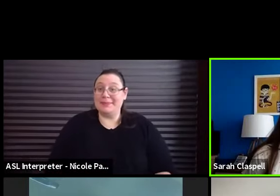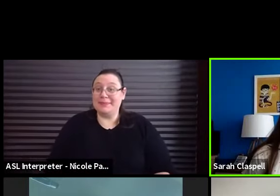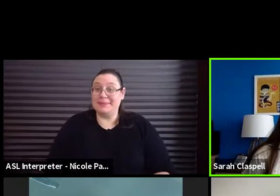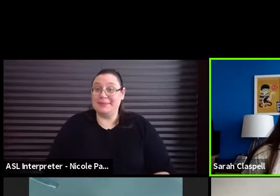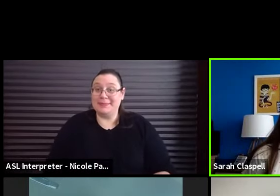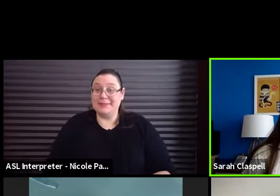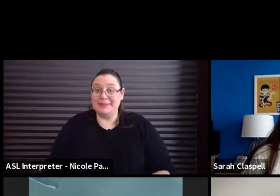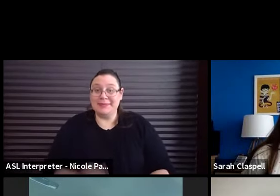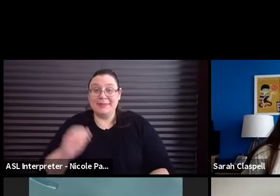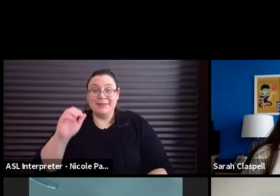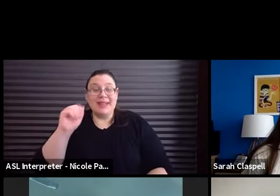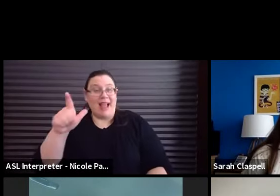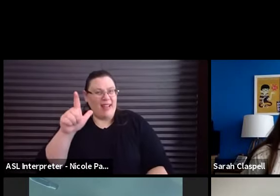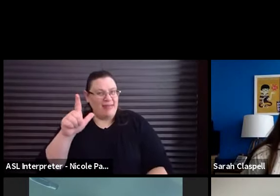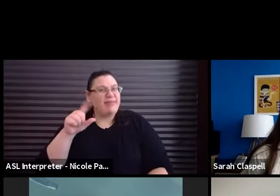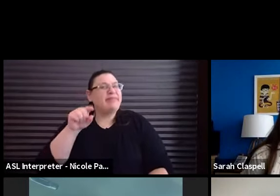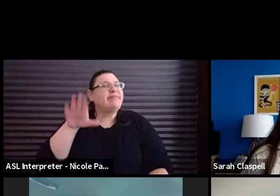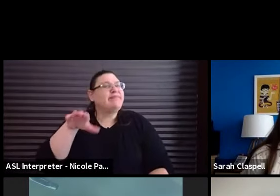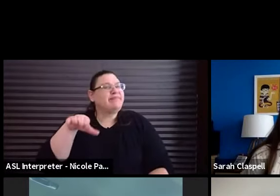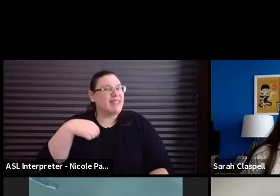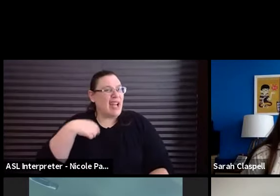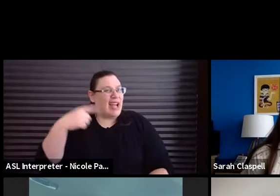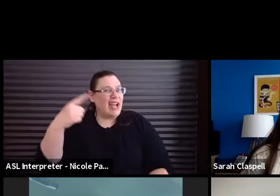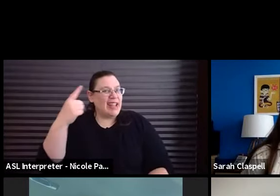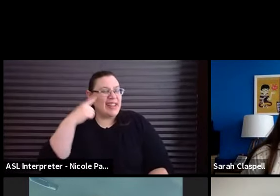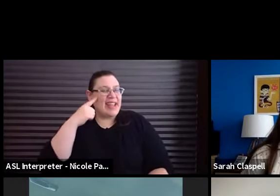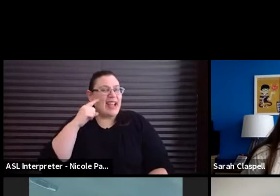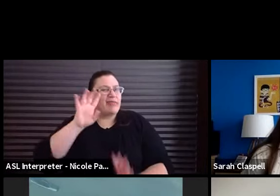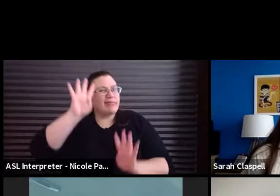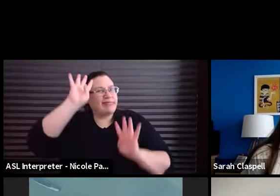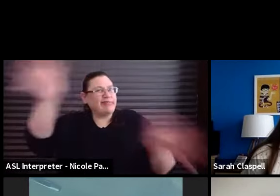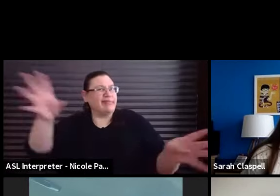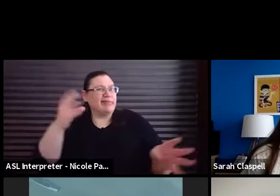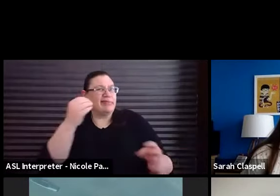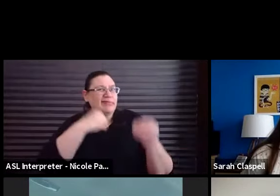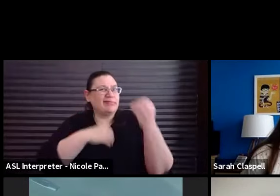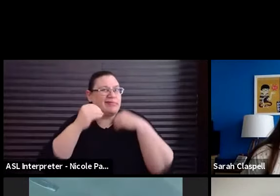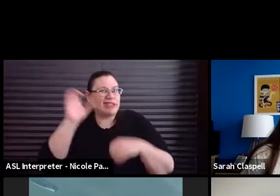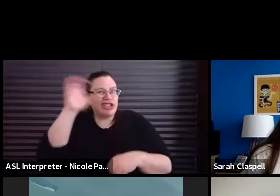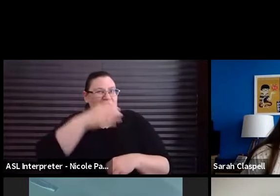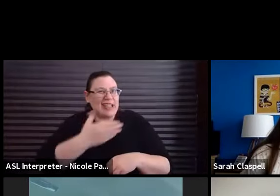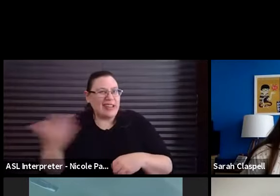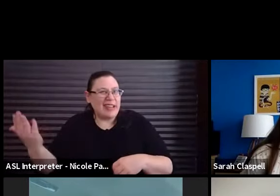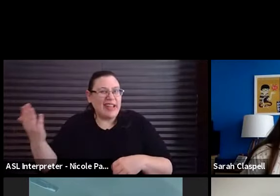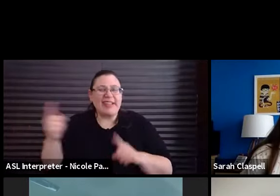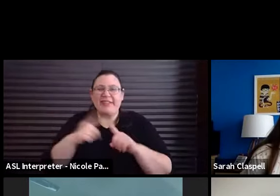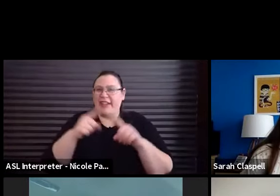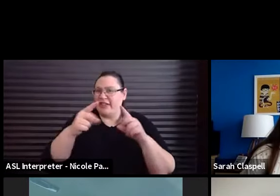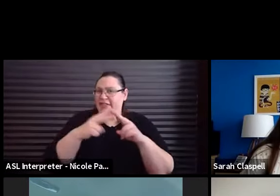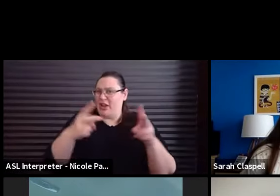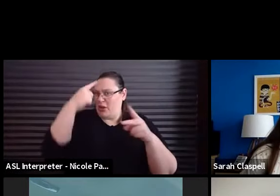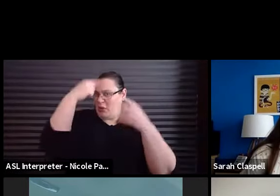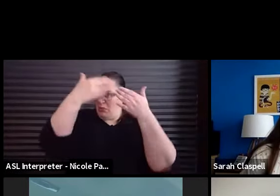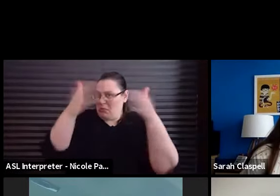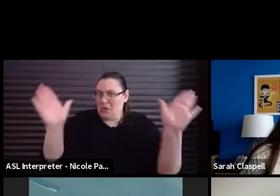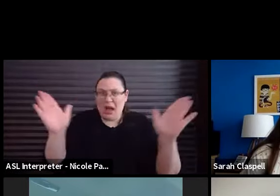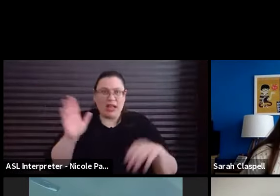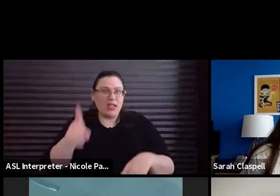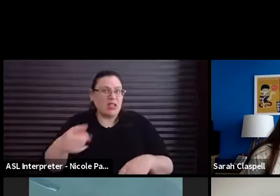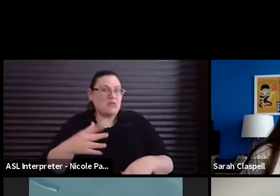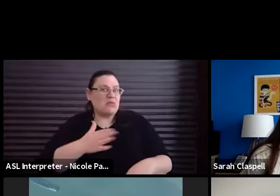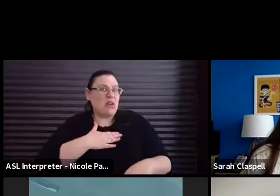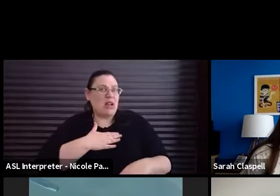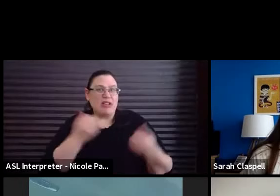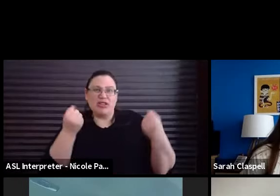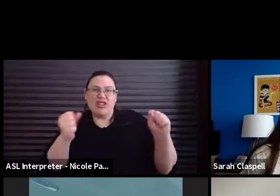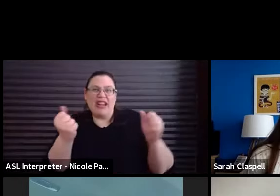I, I think she, I think she eats a lot of other crazy things. She's very open-minded. So she will try, she'll try anything, any kind of